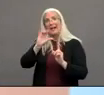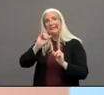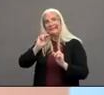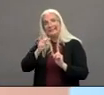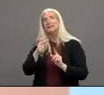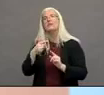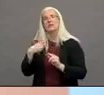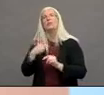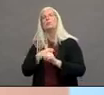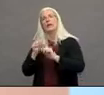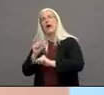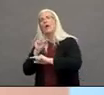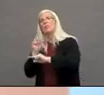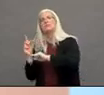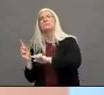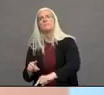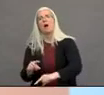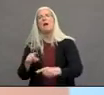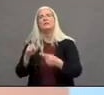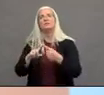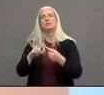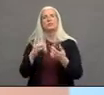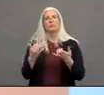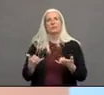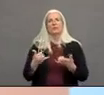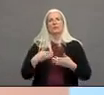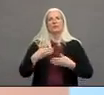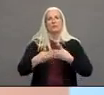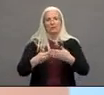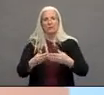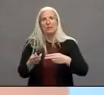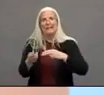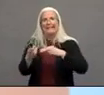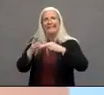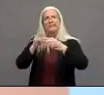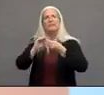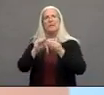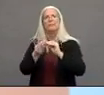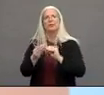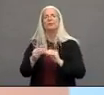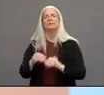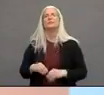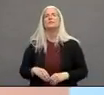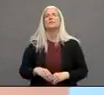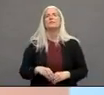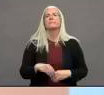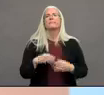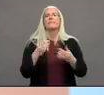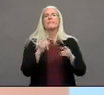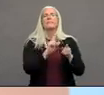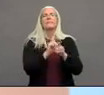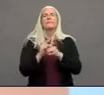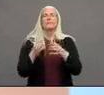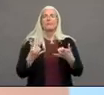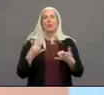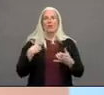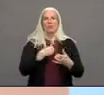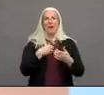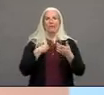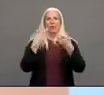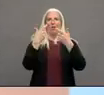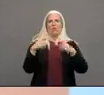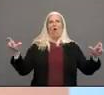increasing currently we are preparing to scale that effort to a very large workforce that will require the partnership